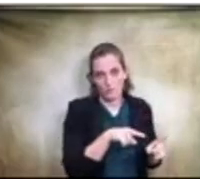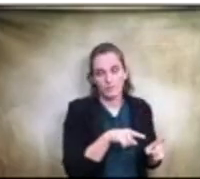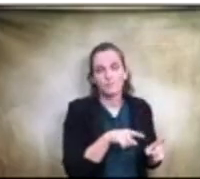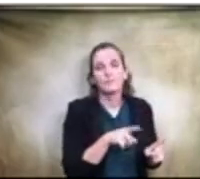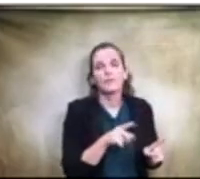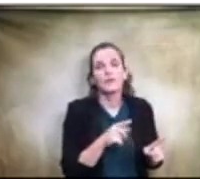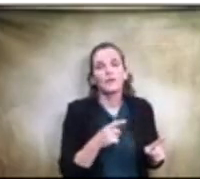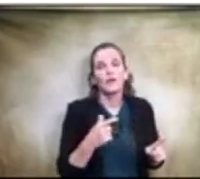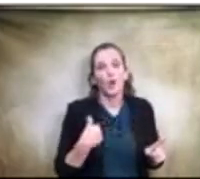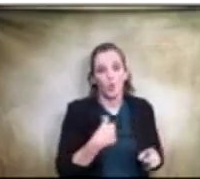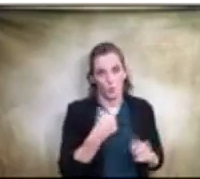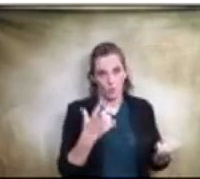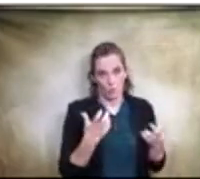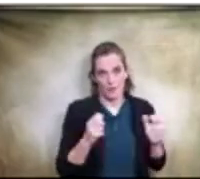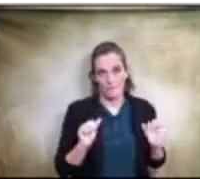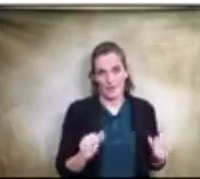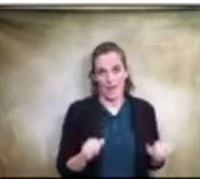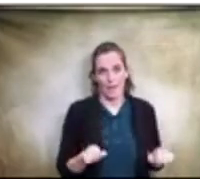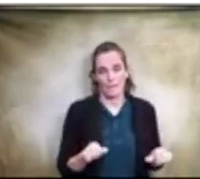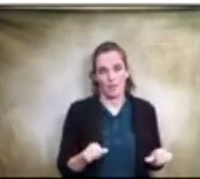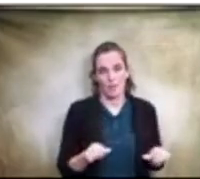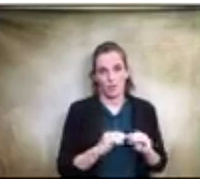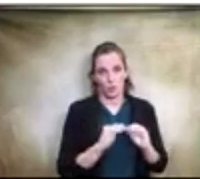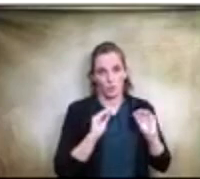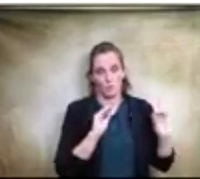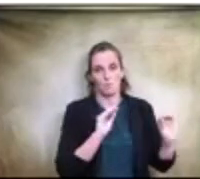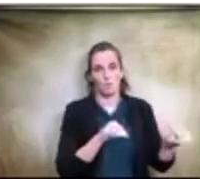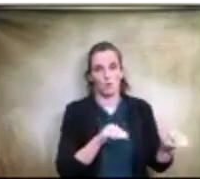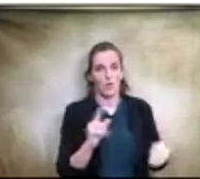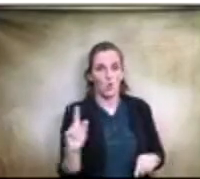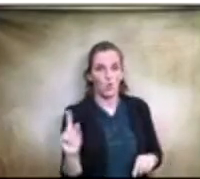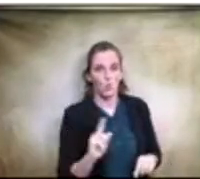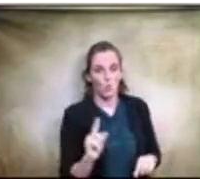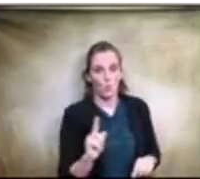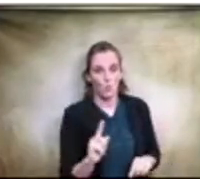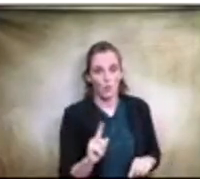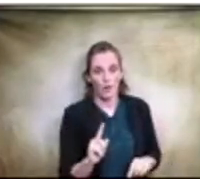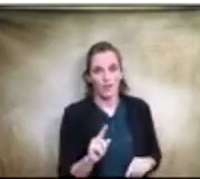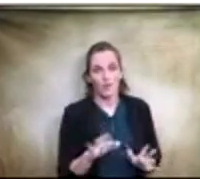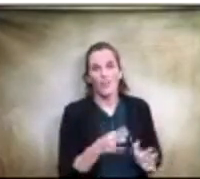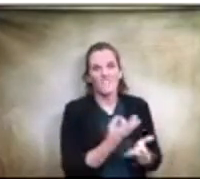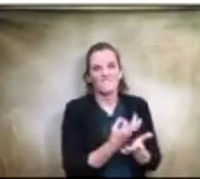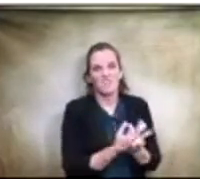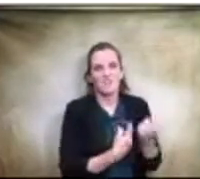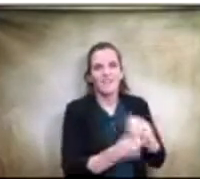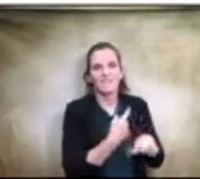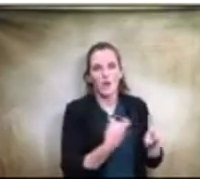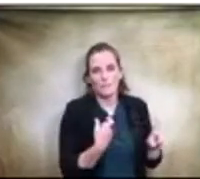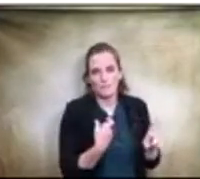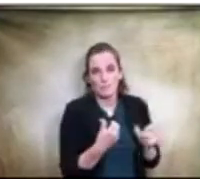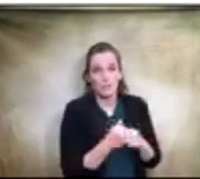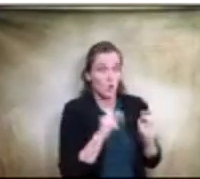put back where the funds um came out from so looking at bonds looking